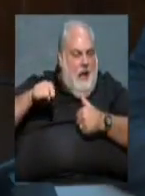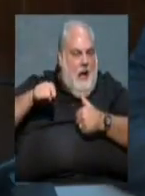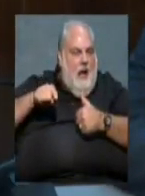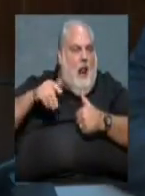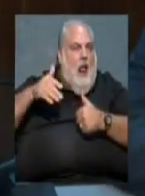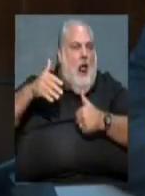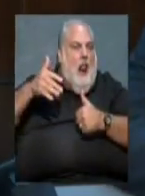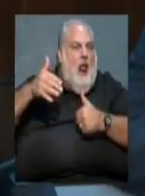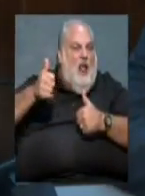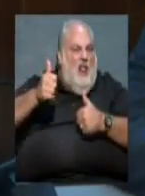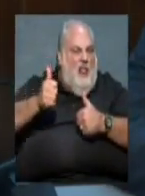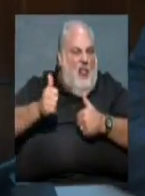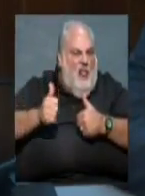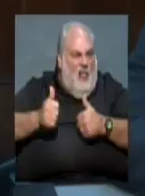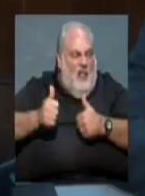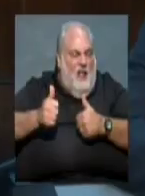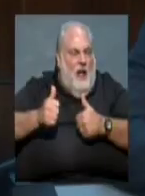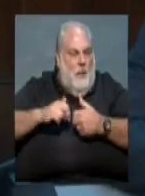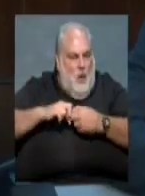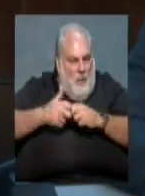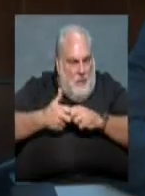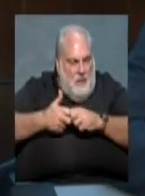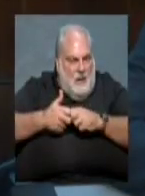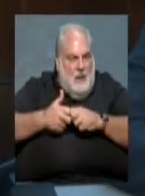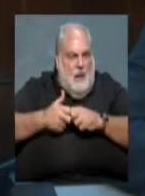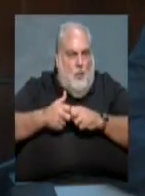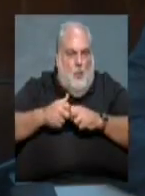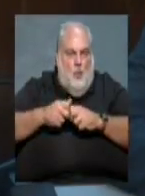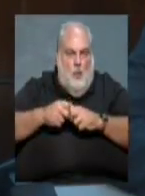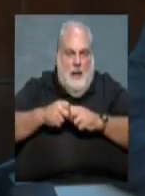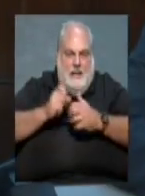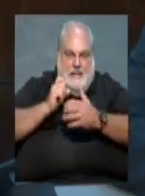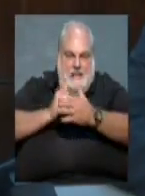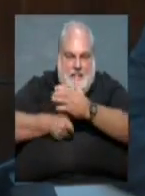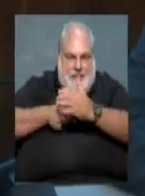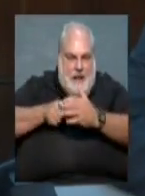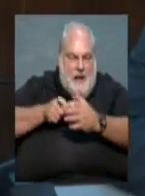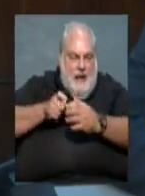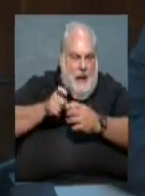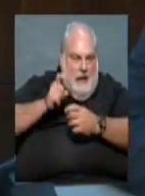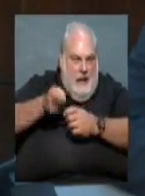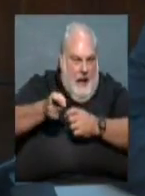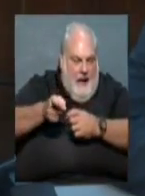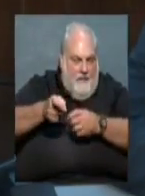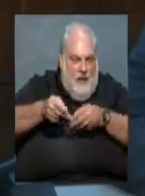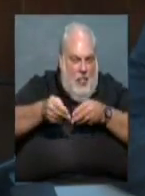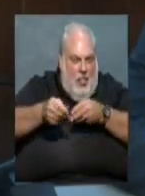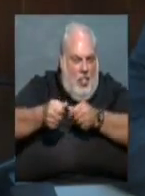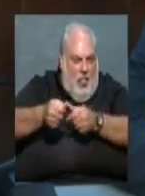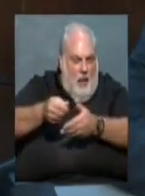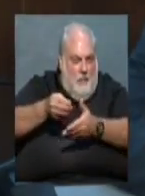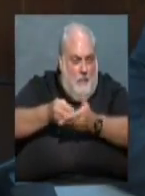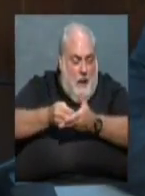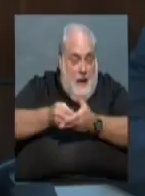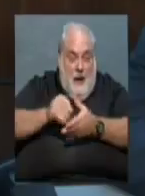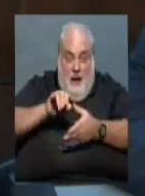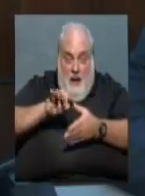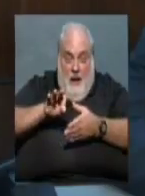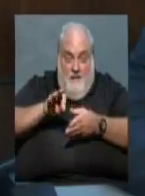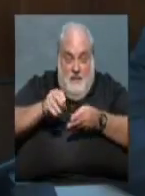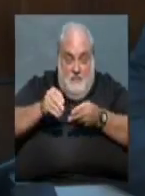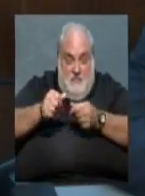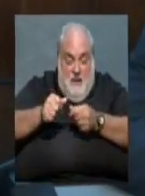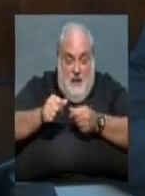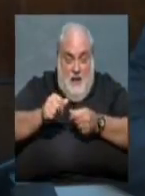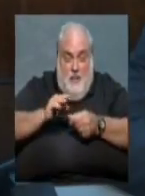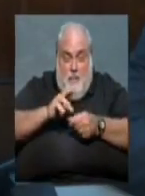we begin to cite them and spend money. And if we spend money on it, for instance,